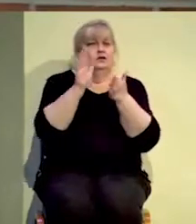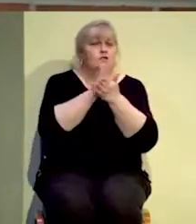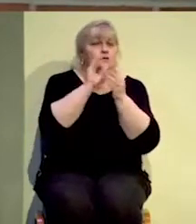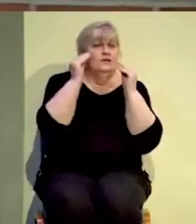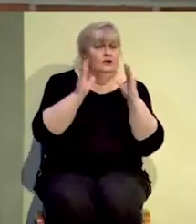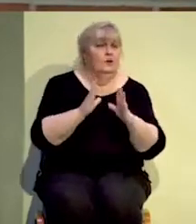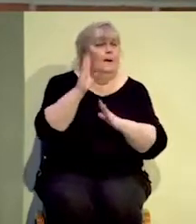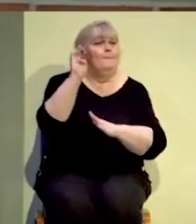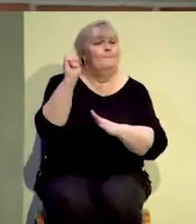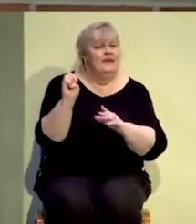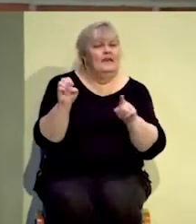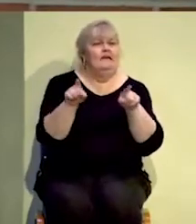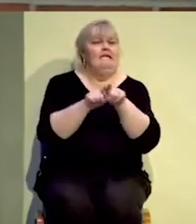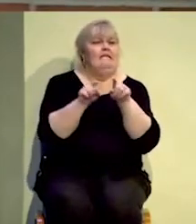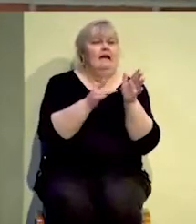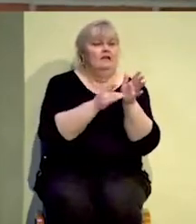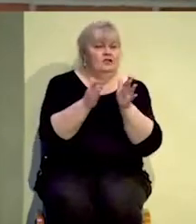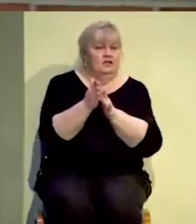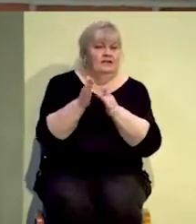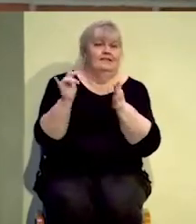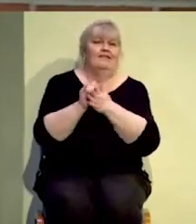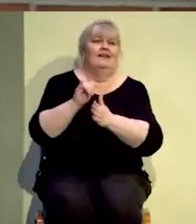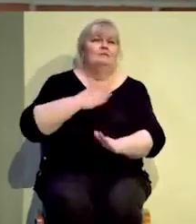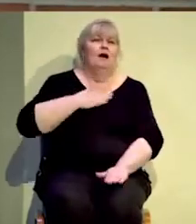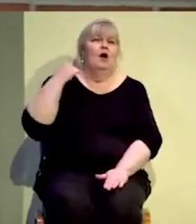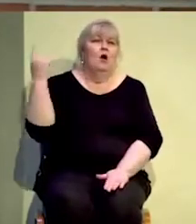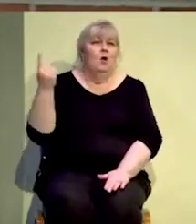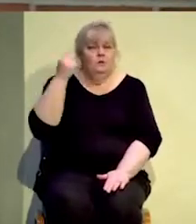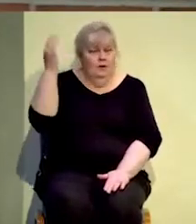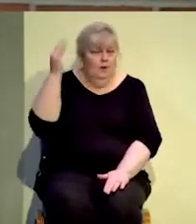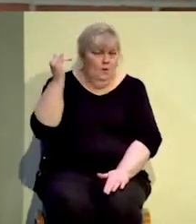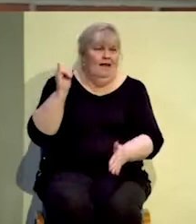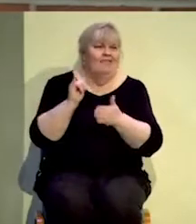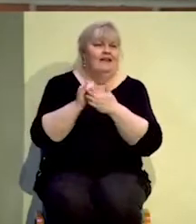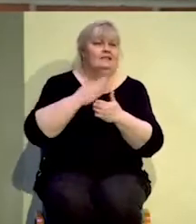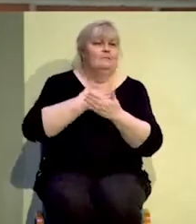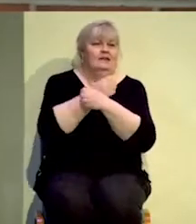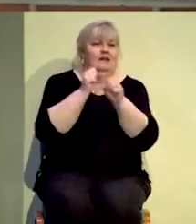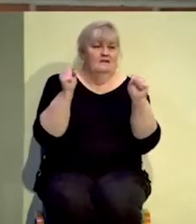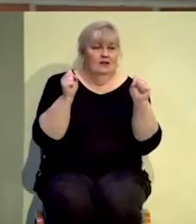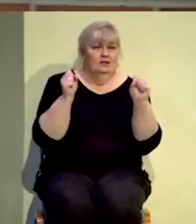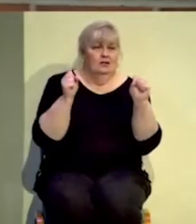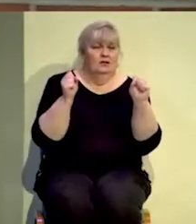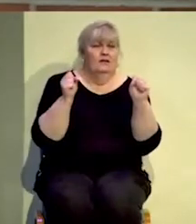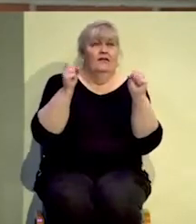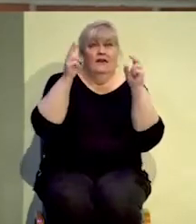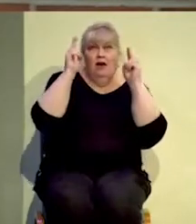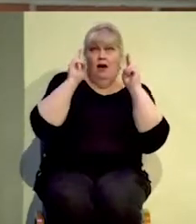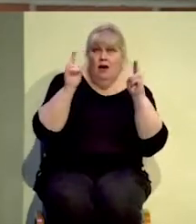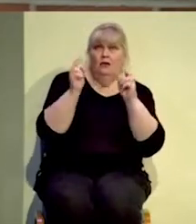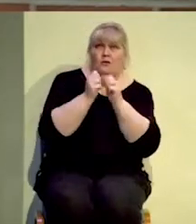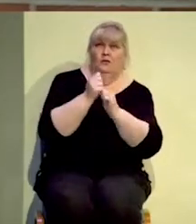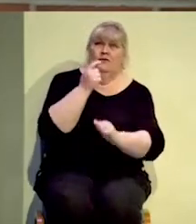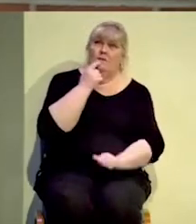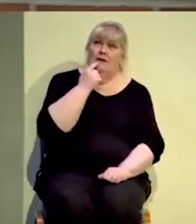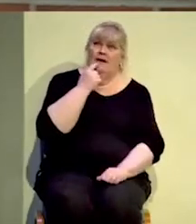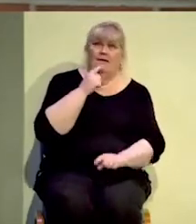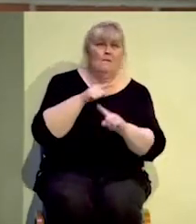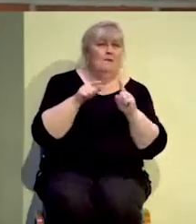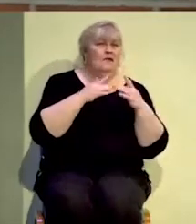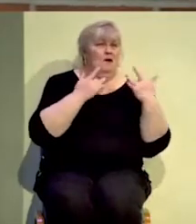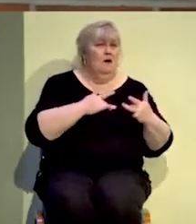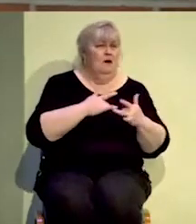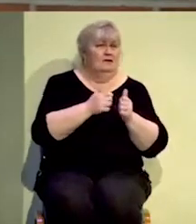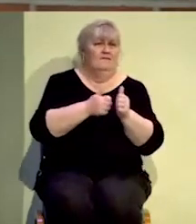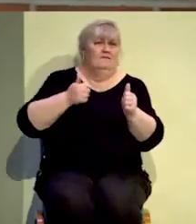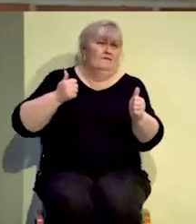our only hope. That is what is our salvation. This people honors me with their lips, but their heart is far from me. That's